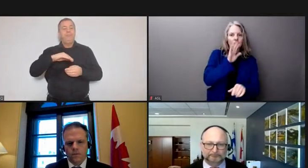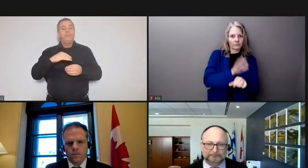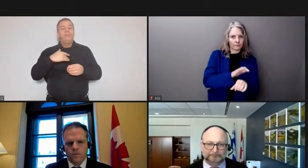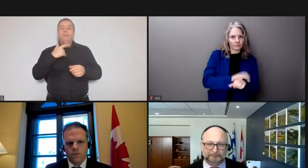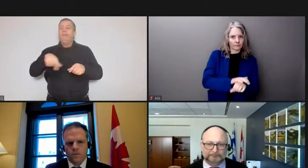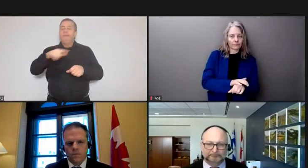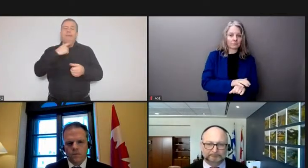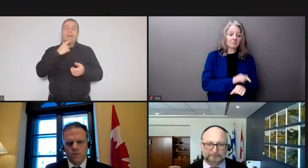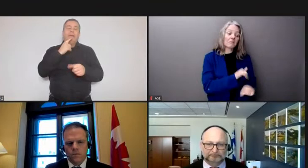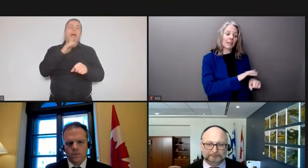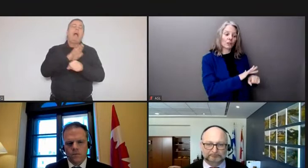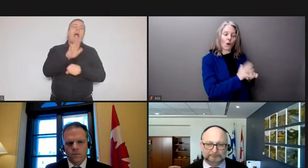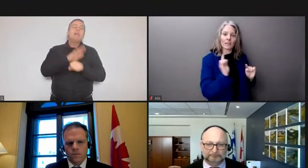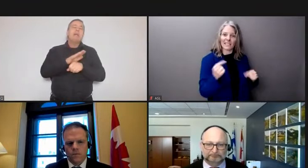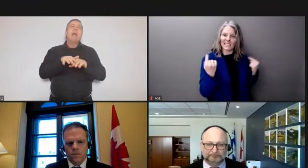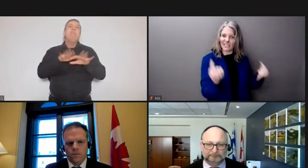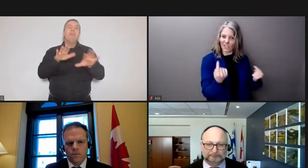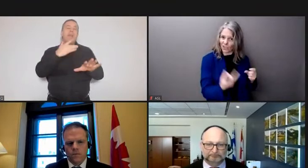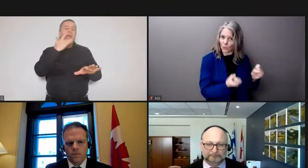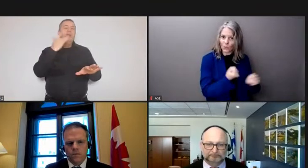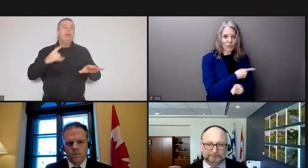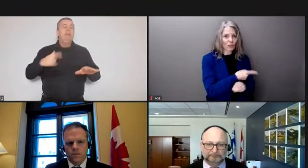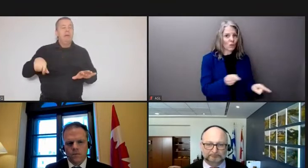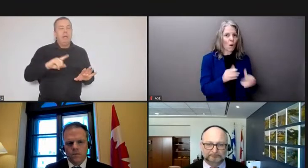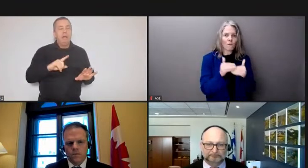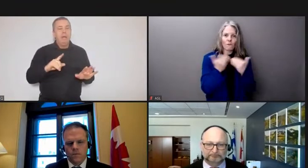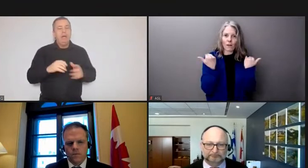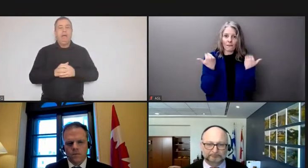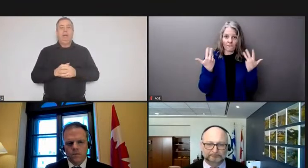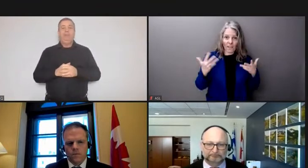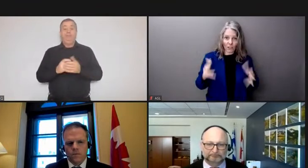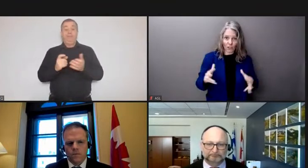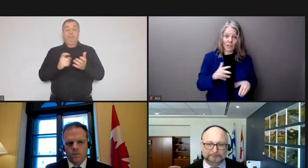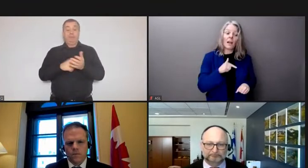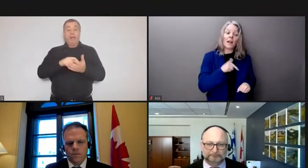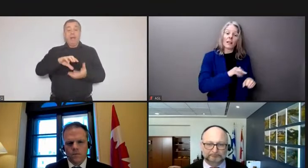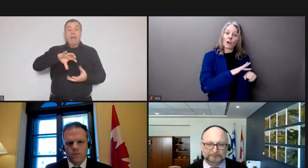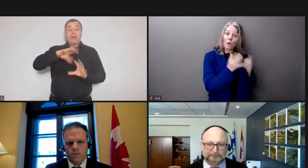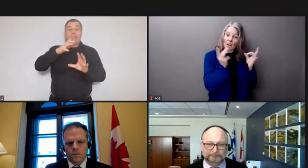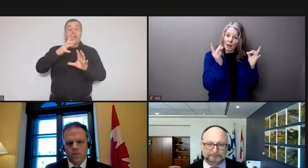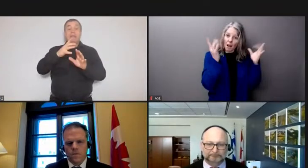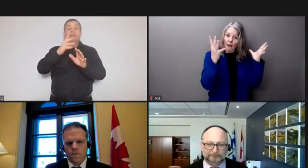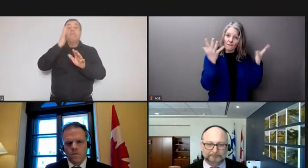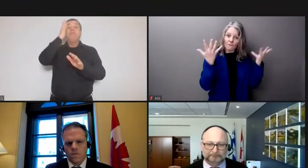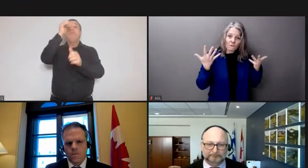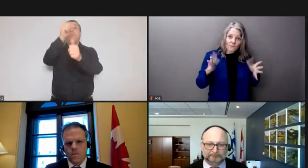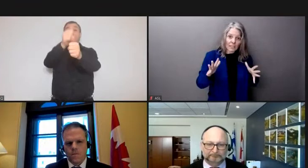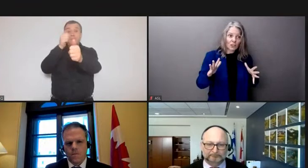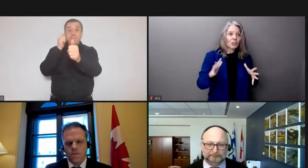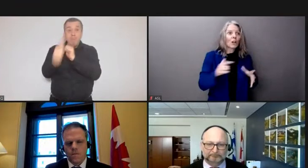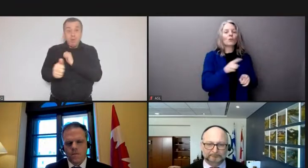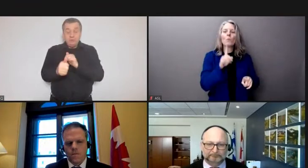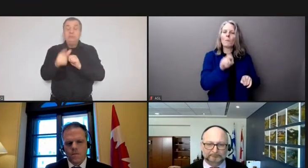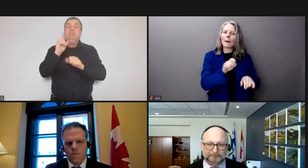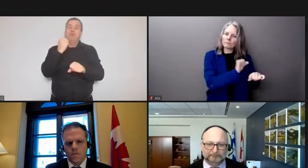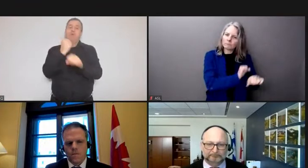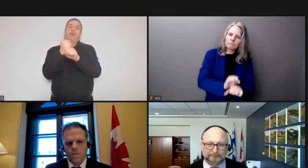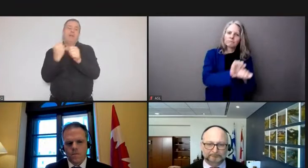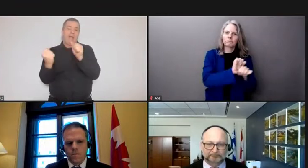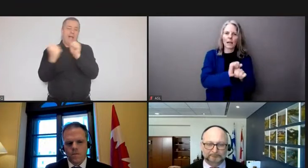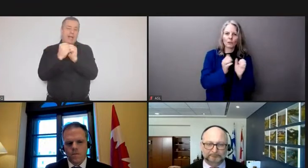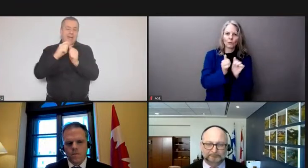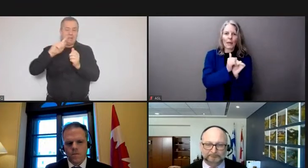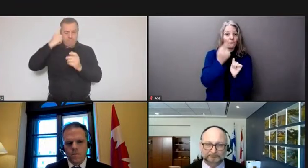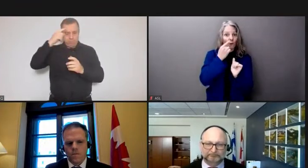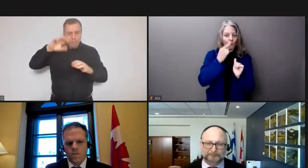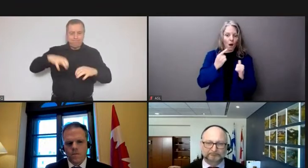when this crisis is over all of us are going to need to work hard to heal our country but today